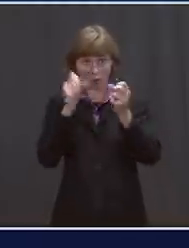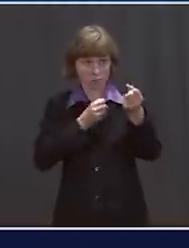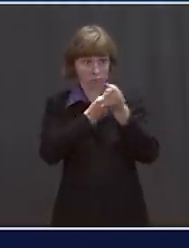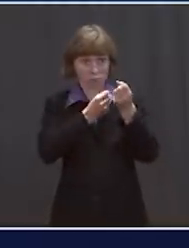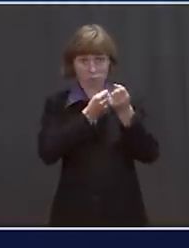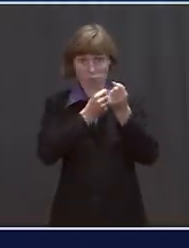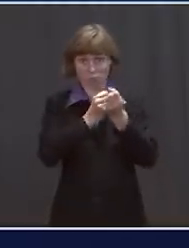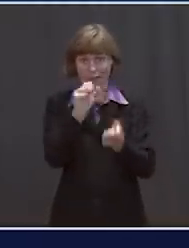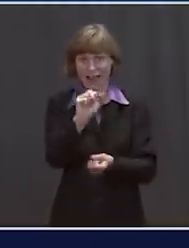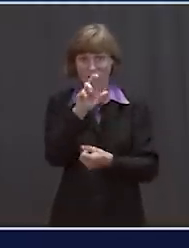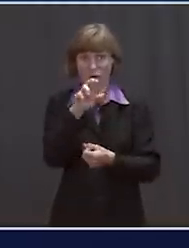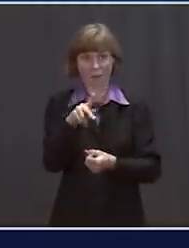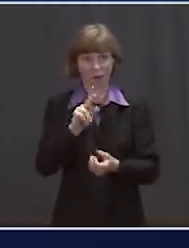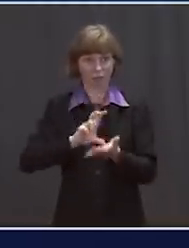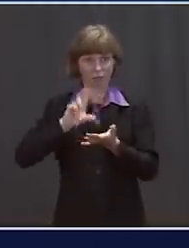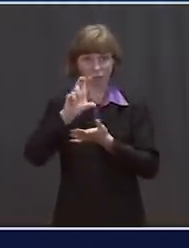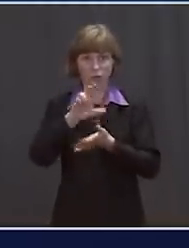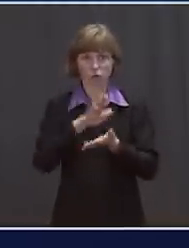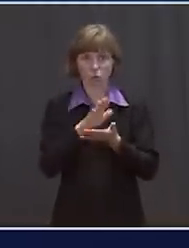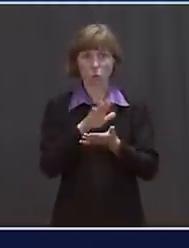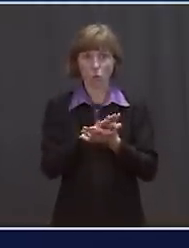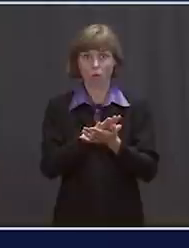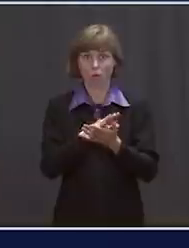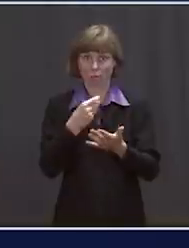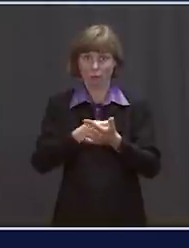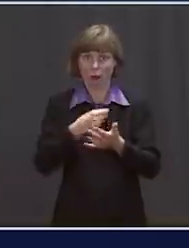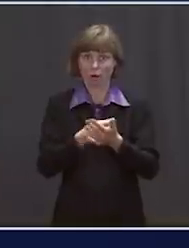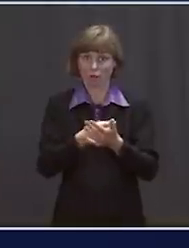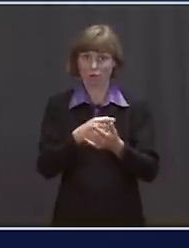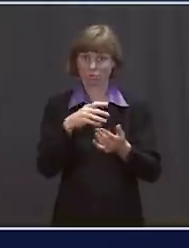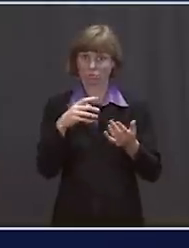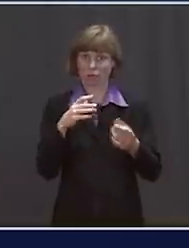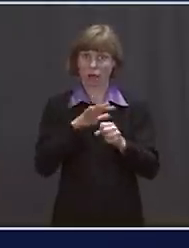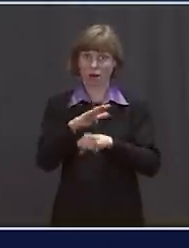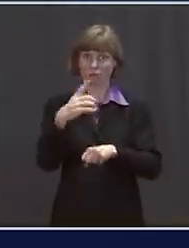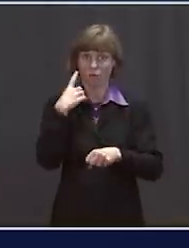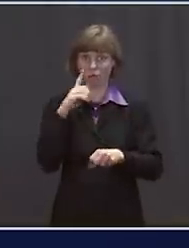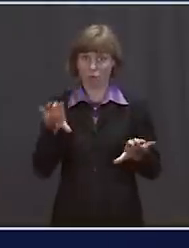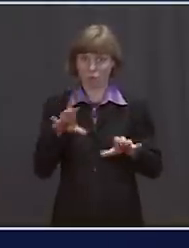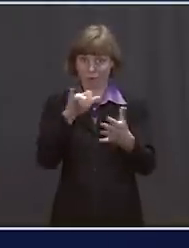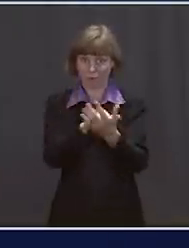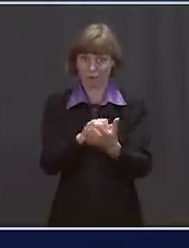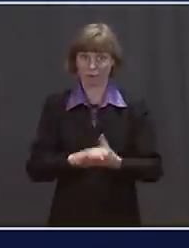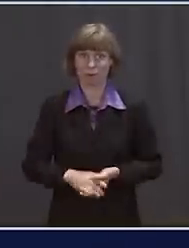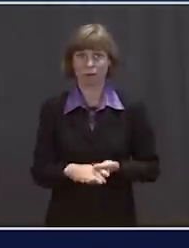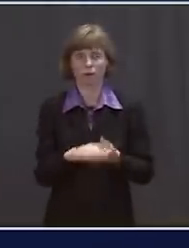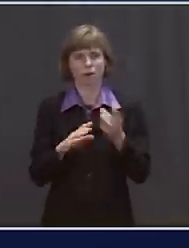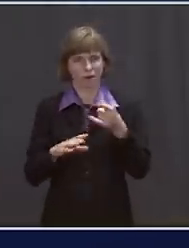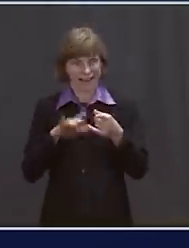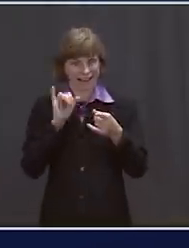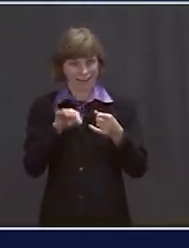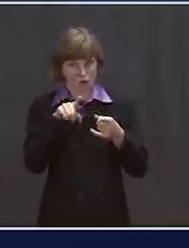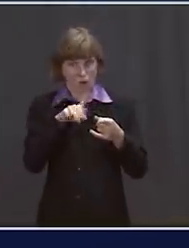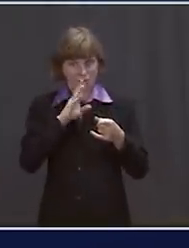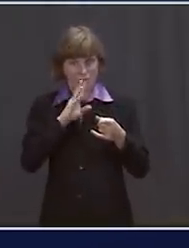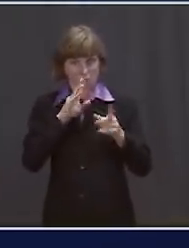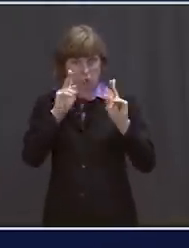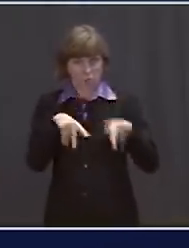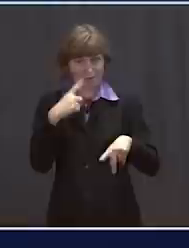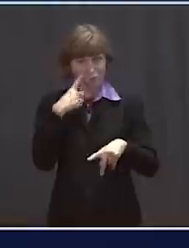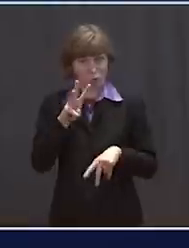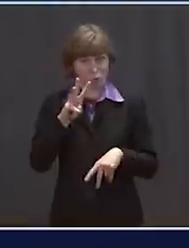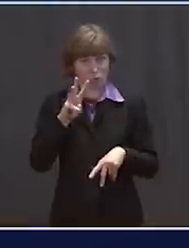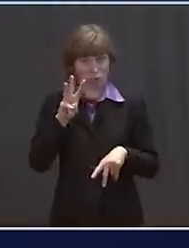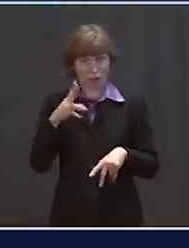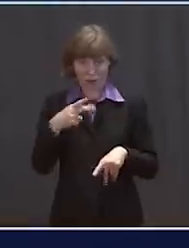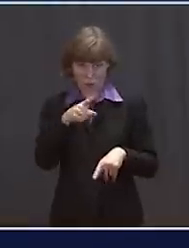so that schools can do exactly that. Okay, so that sounded like a yes with an asterisk. Find it safely. Ms. If you are the spokesperson for the White House, you could